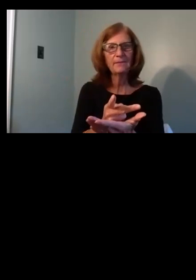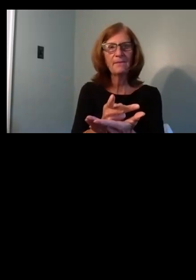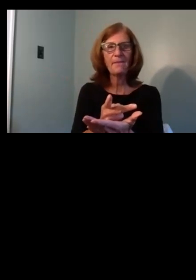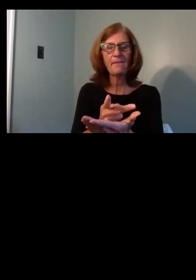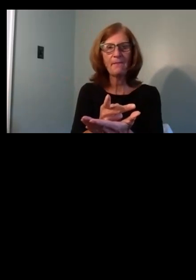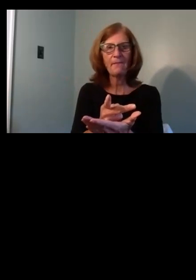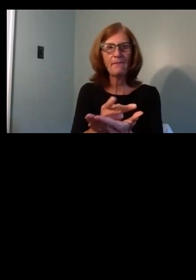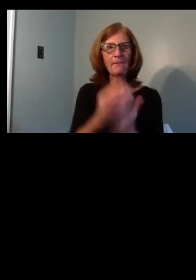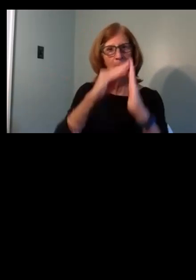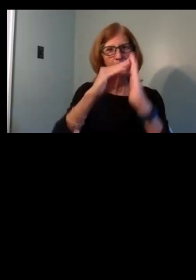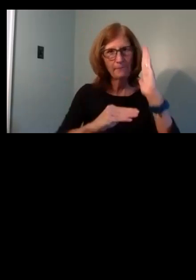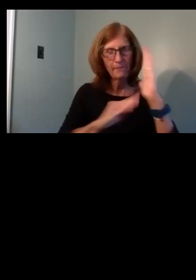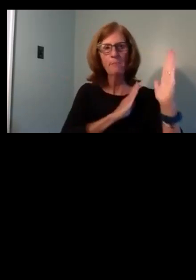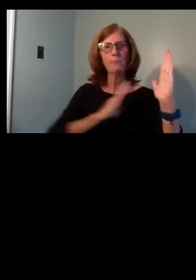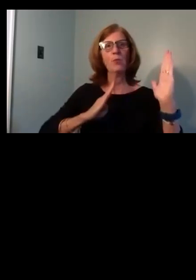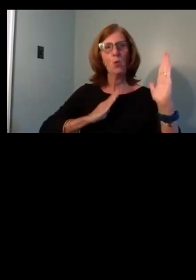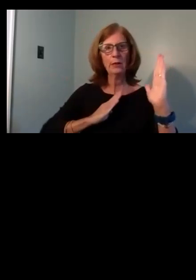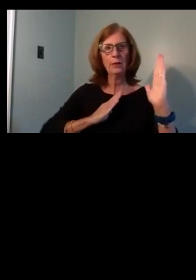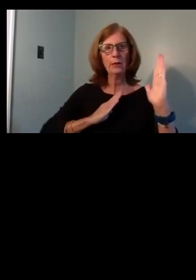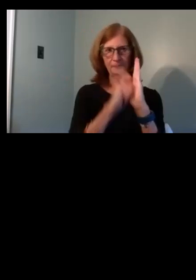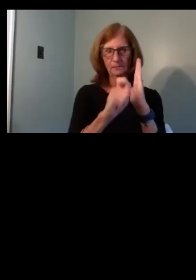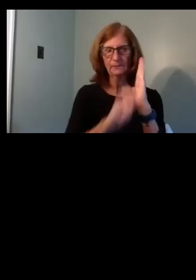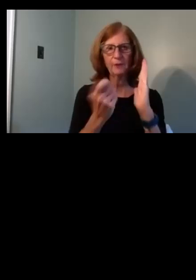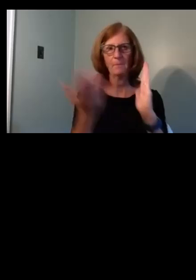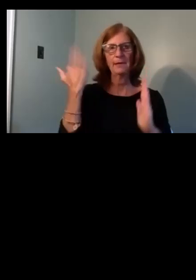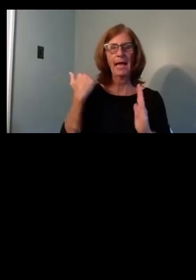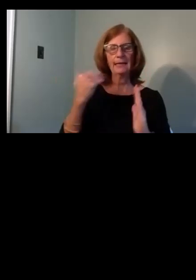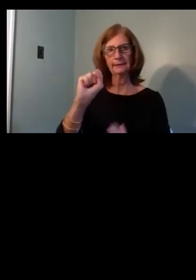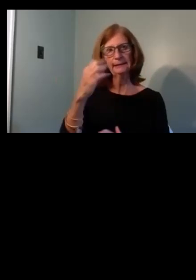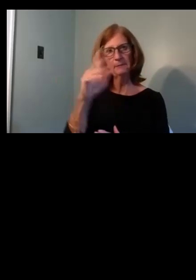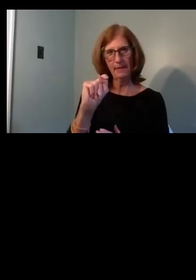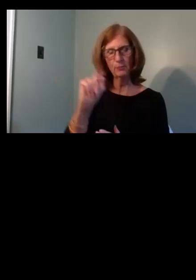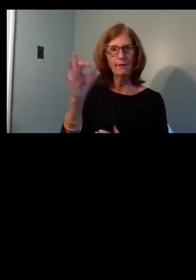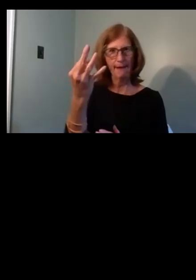uh board meeting minutes from last month's meeting from the september 9th meeting